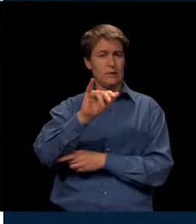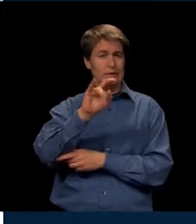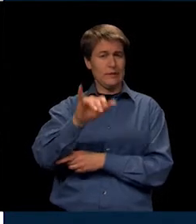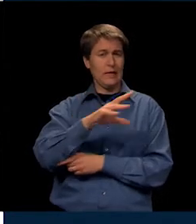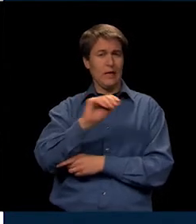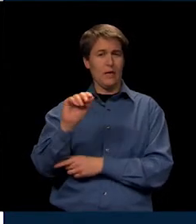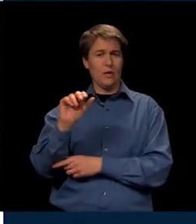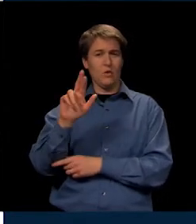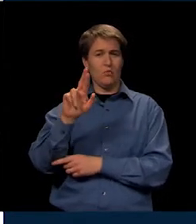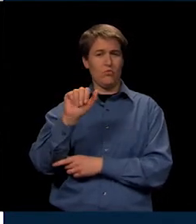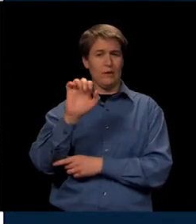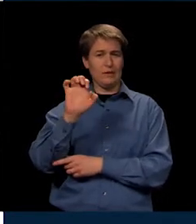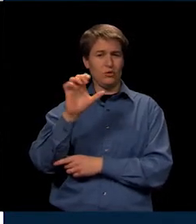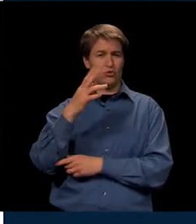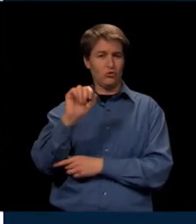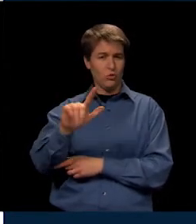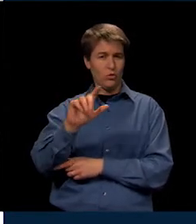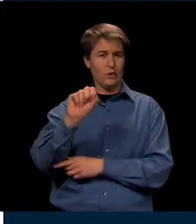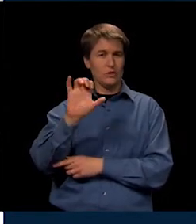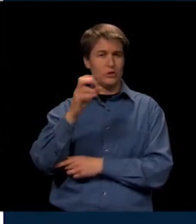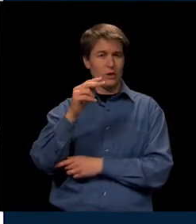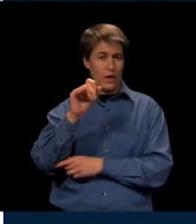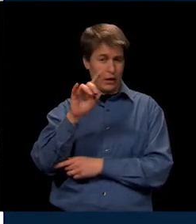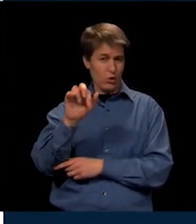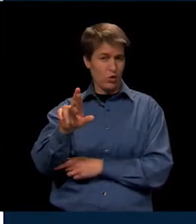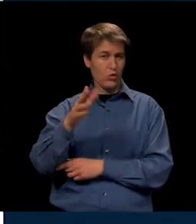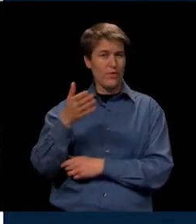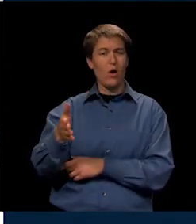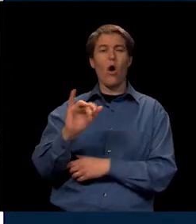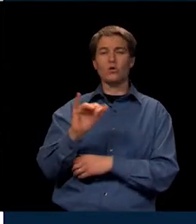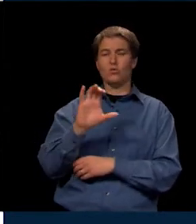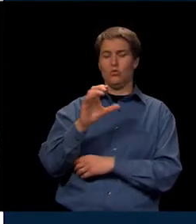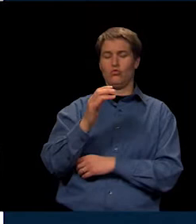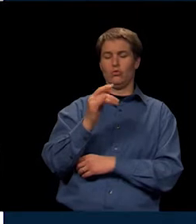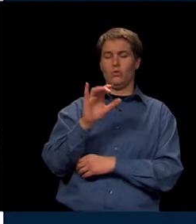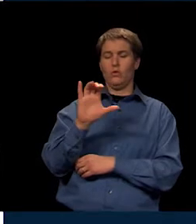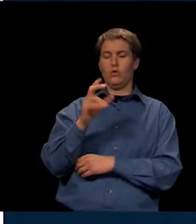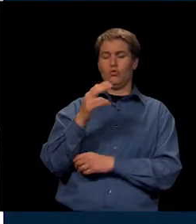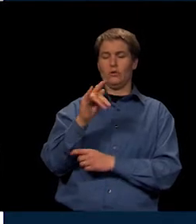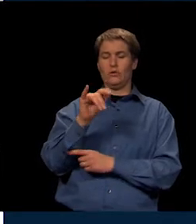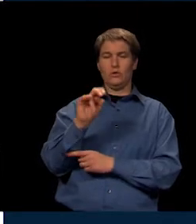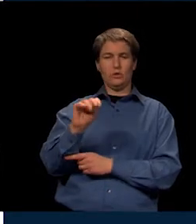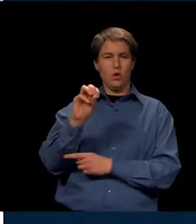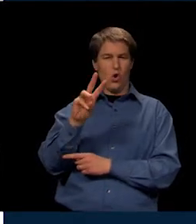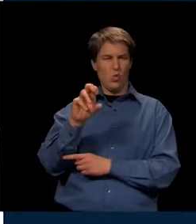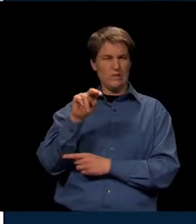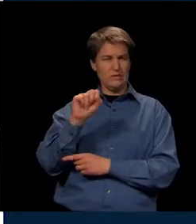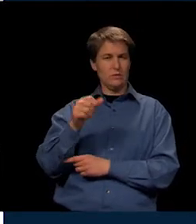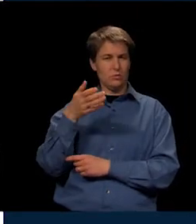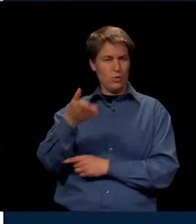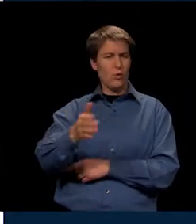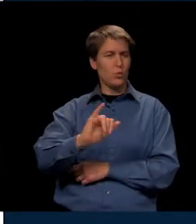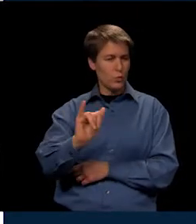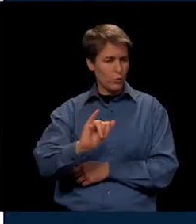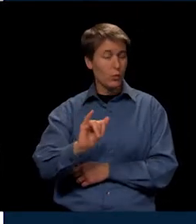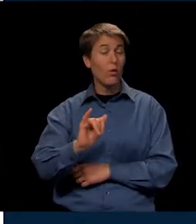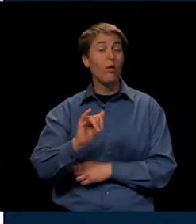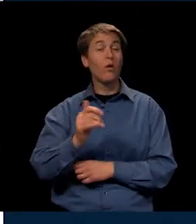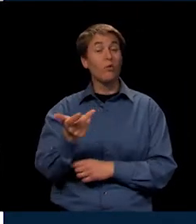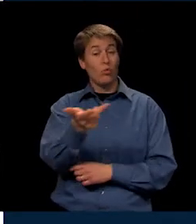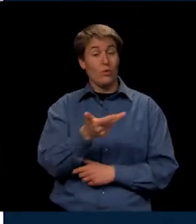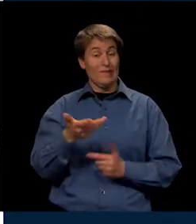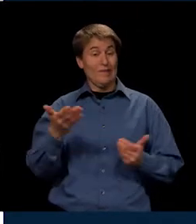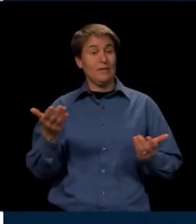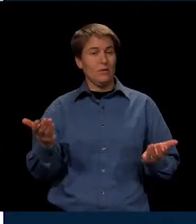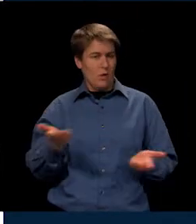able to be here. We also planned with Christian Owens, long distance to Texas. And they were here that evening to give a glimmer of what Olathe